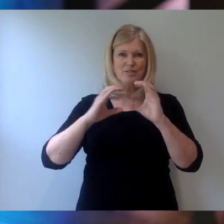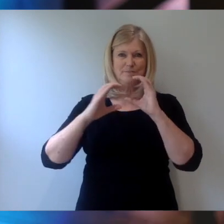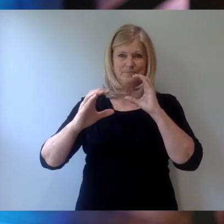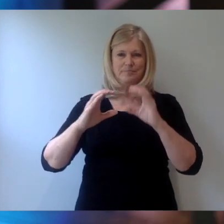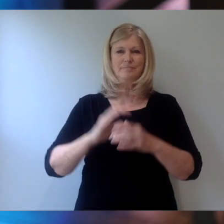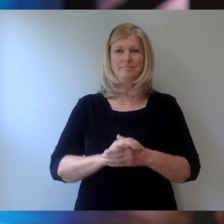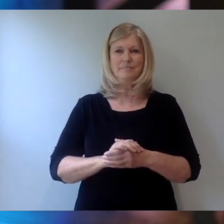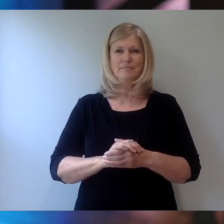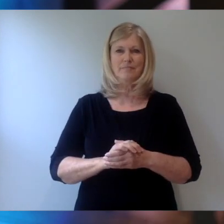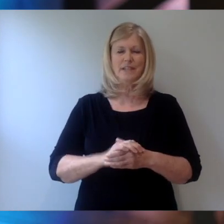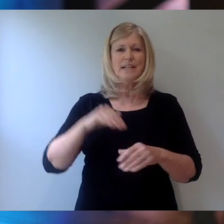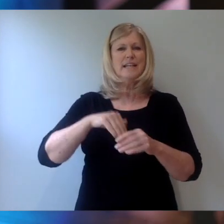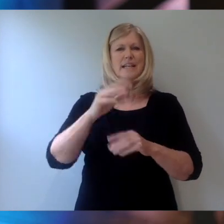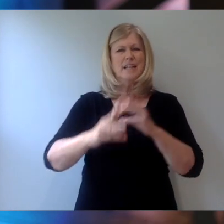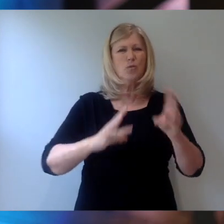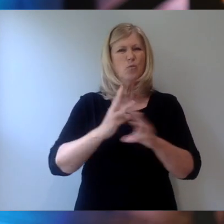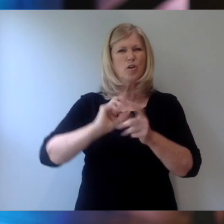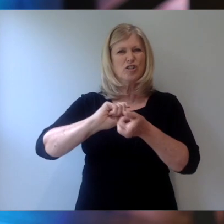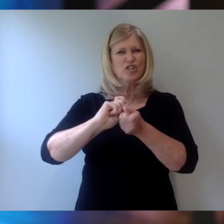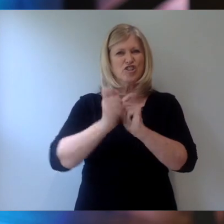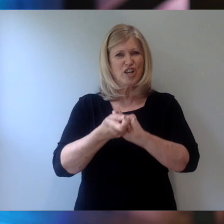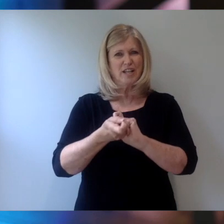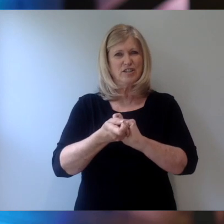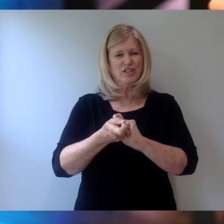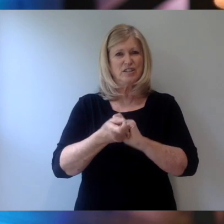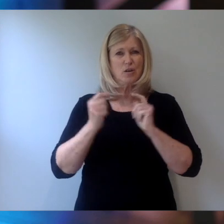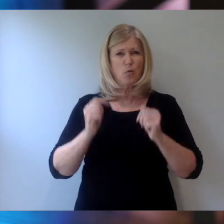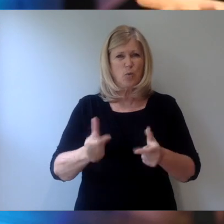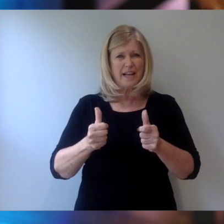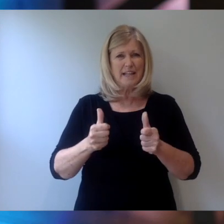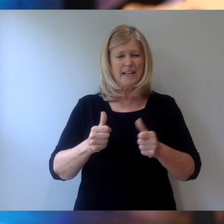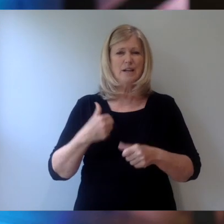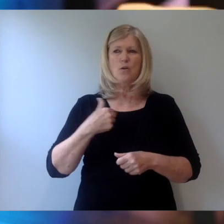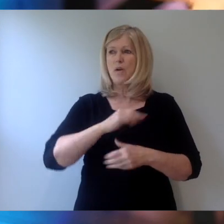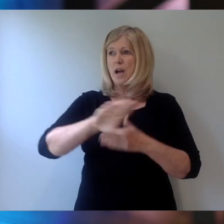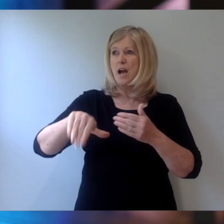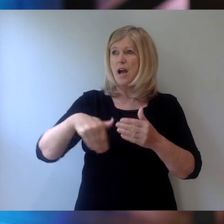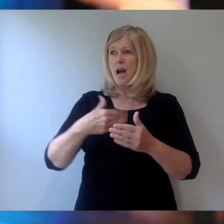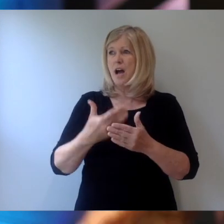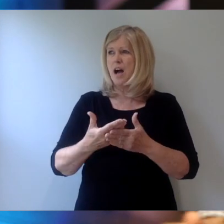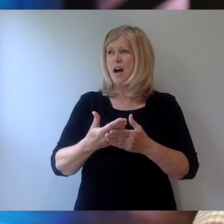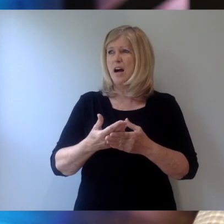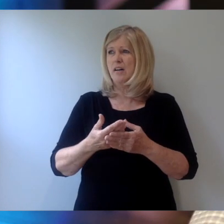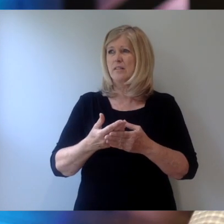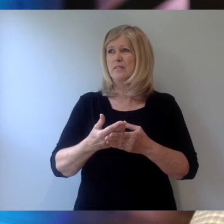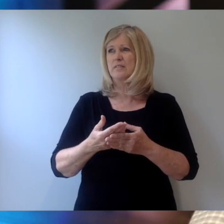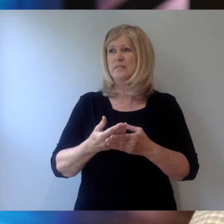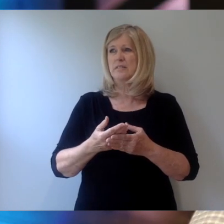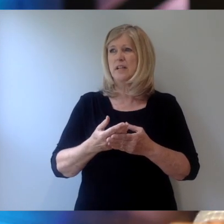You see, when our world changes so drastically, so quickly, we all cope with it differently.